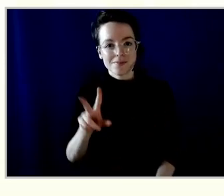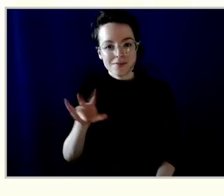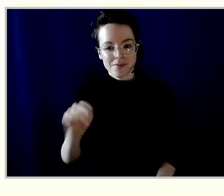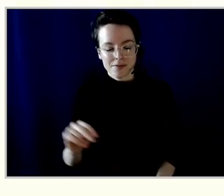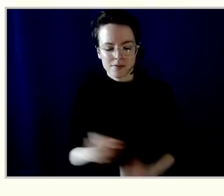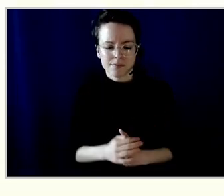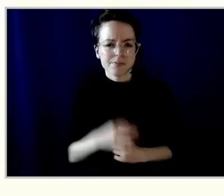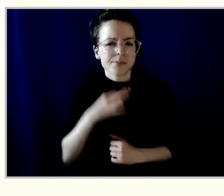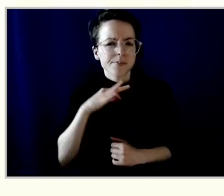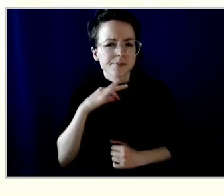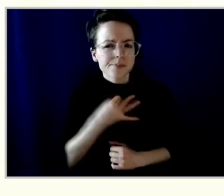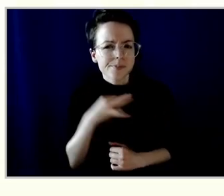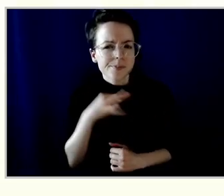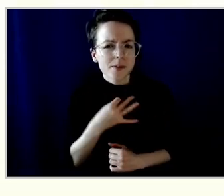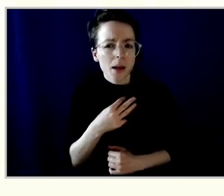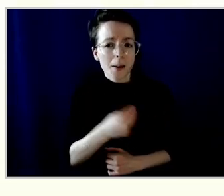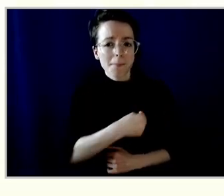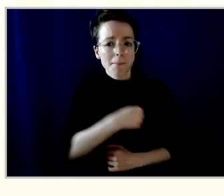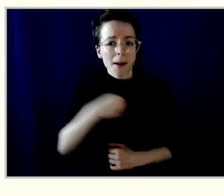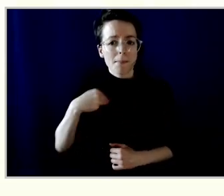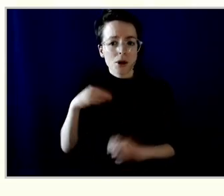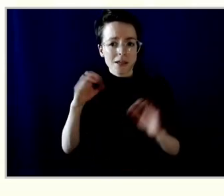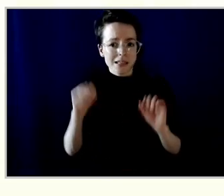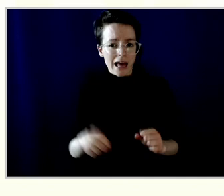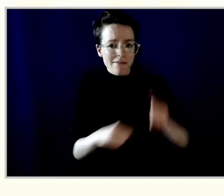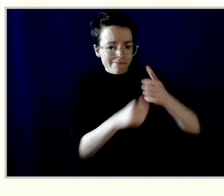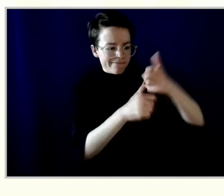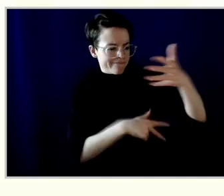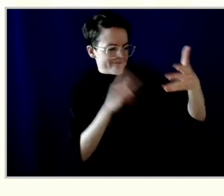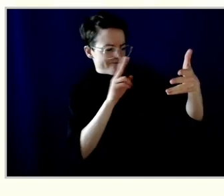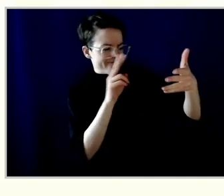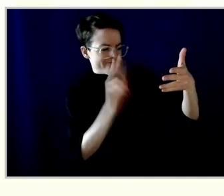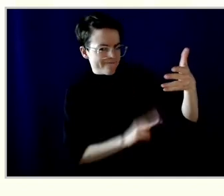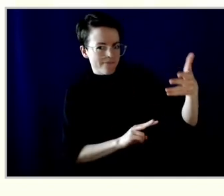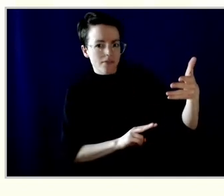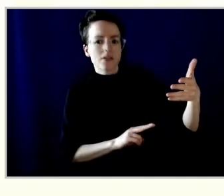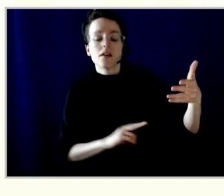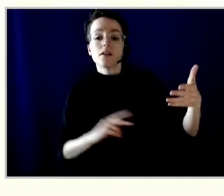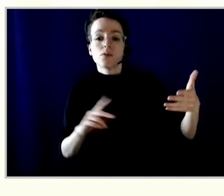organizations and programs where Shared Success or Van City Community Foundation